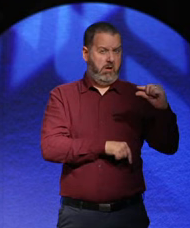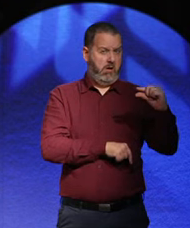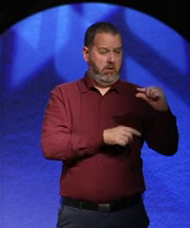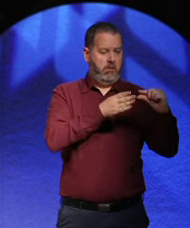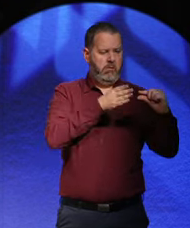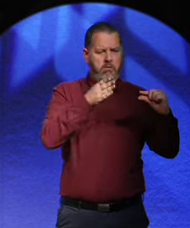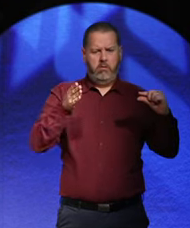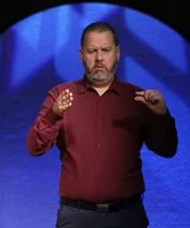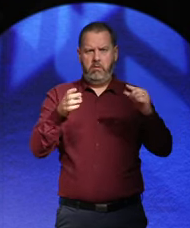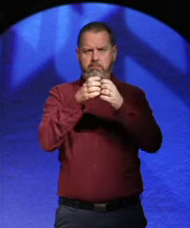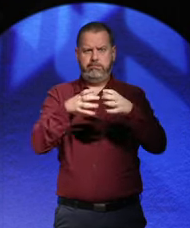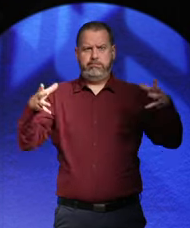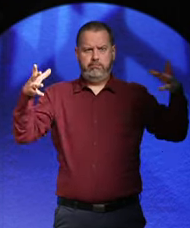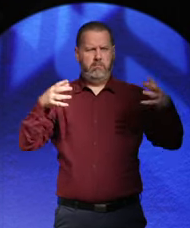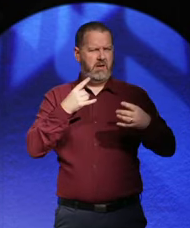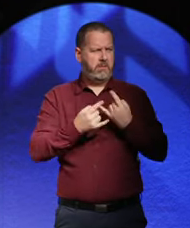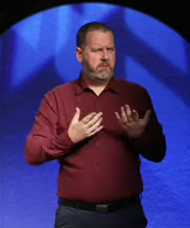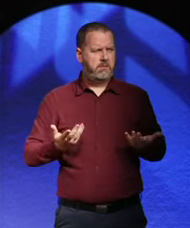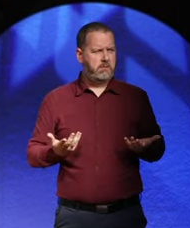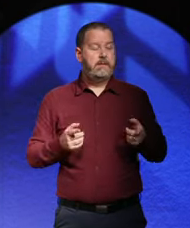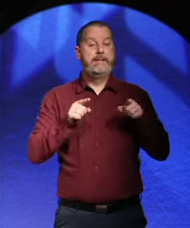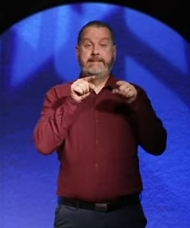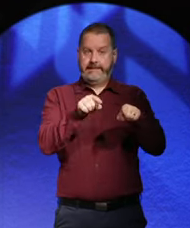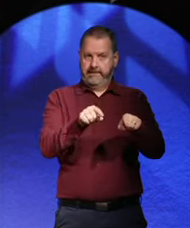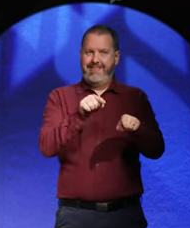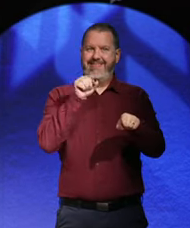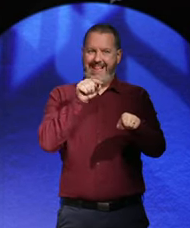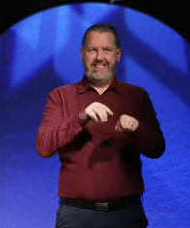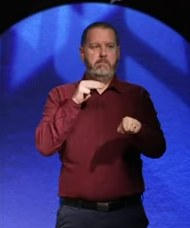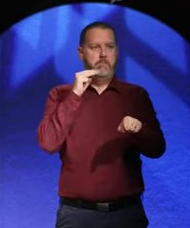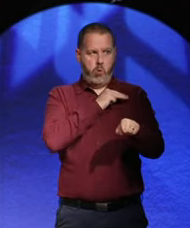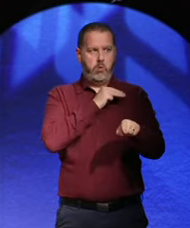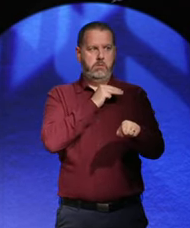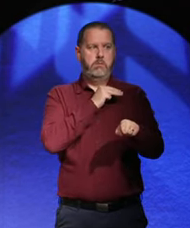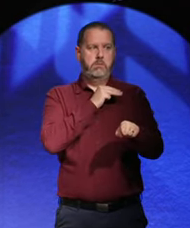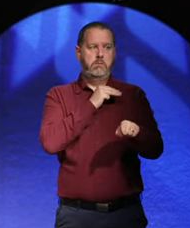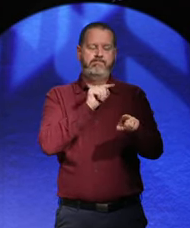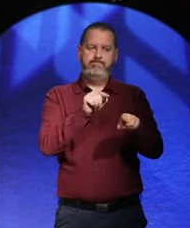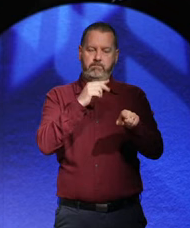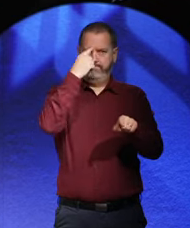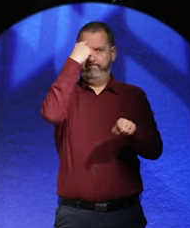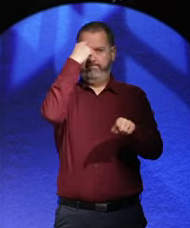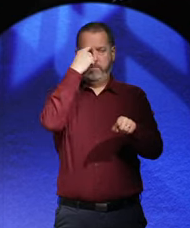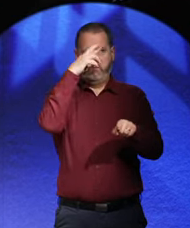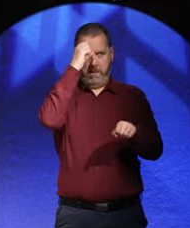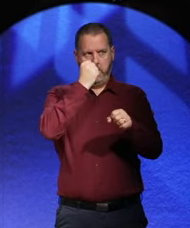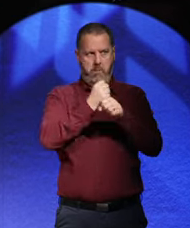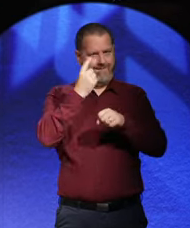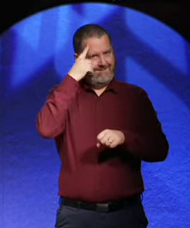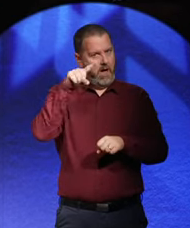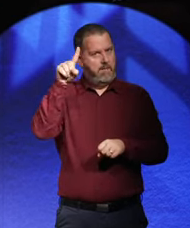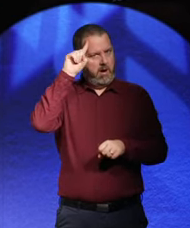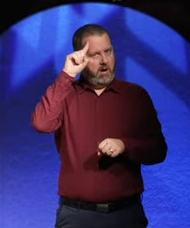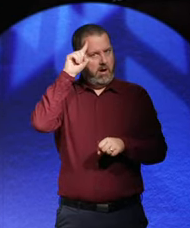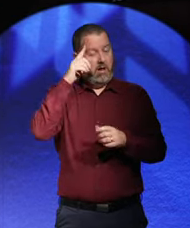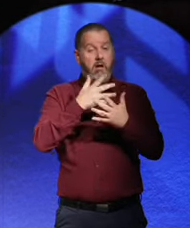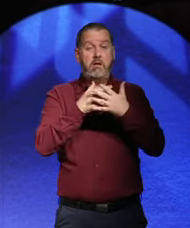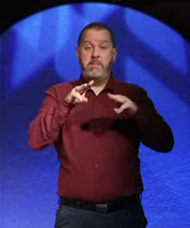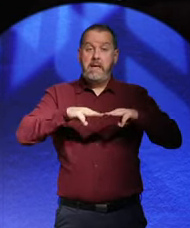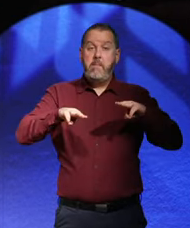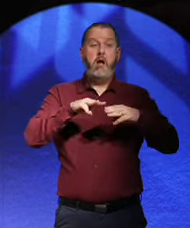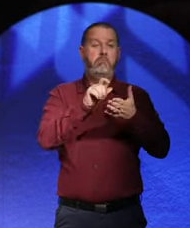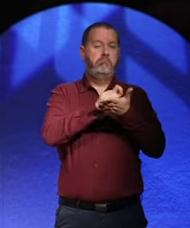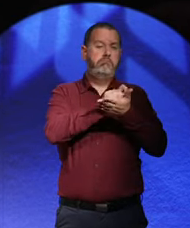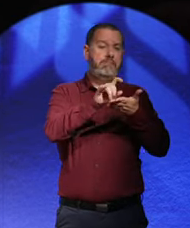This is the most important part of Weimar and one that's befuddled historians and psychologists and everybody